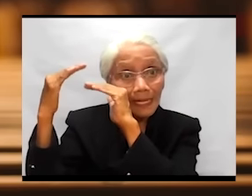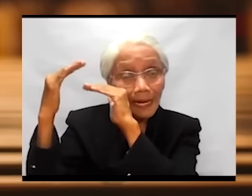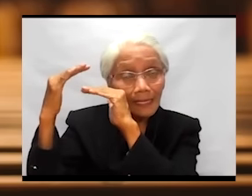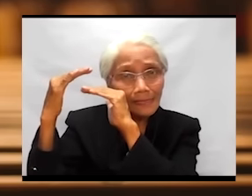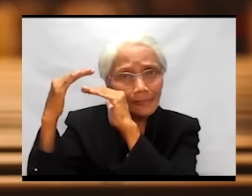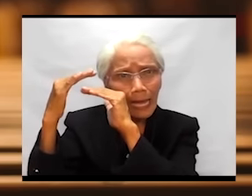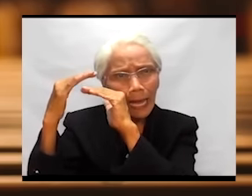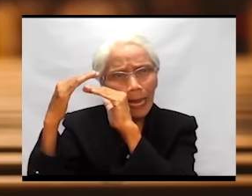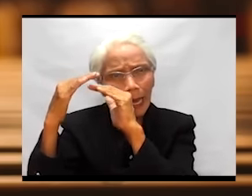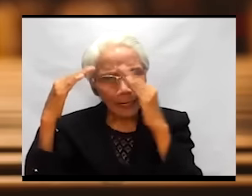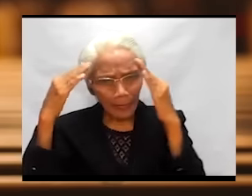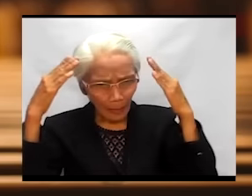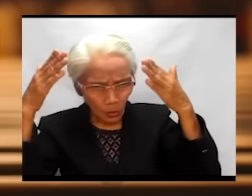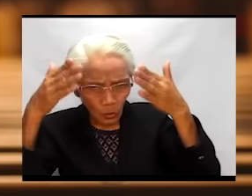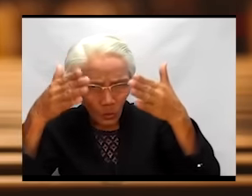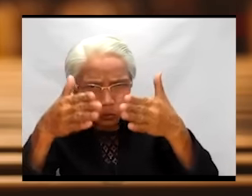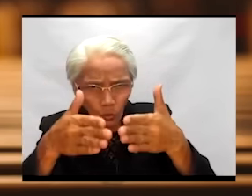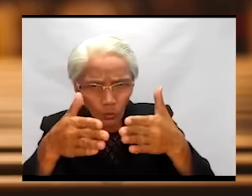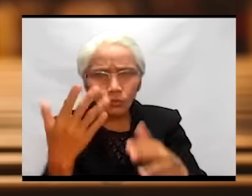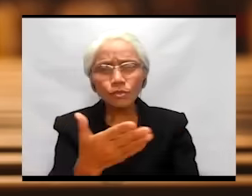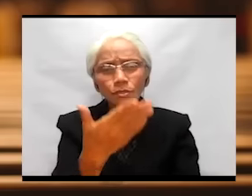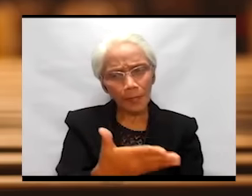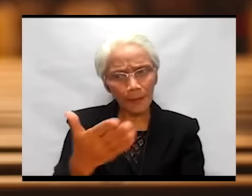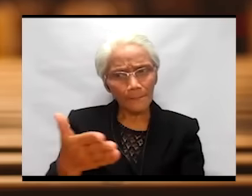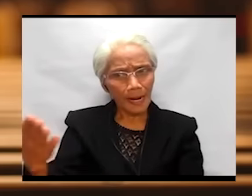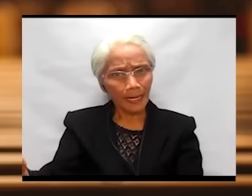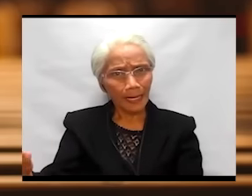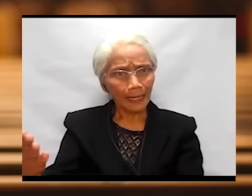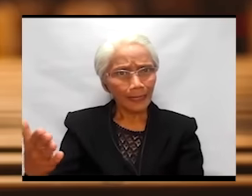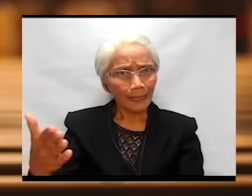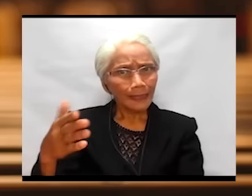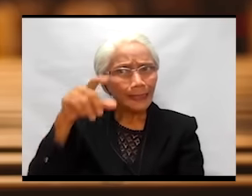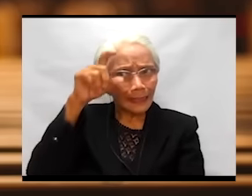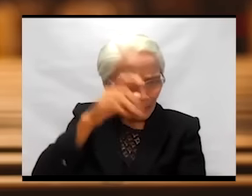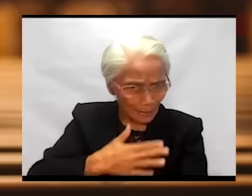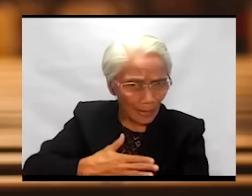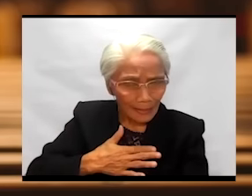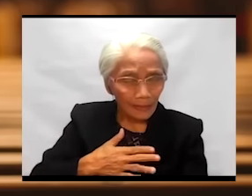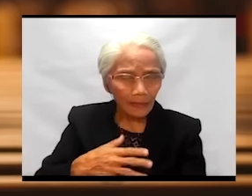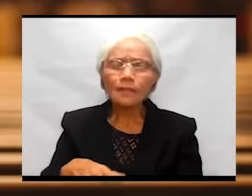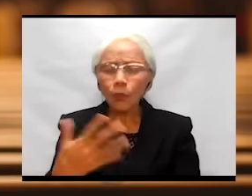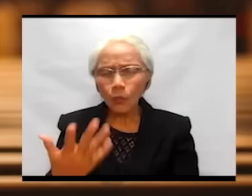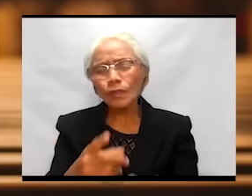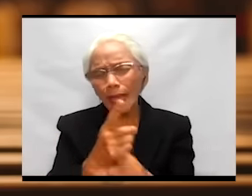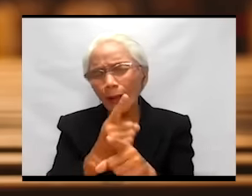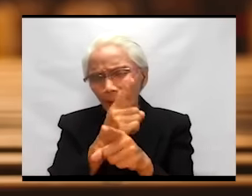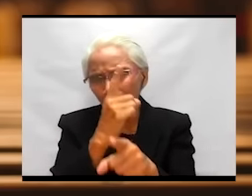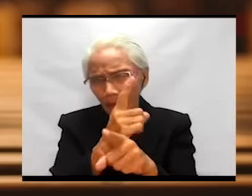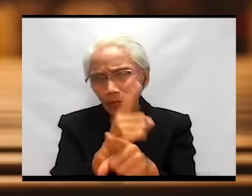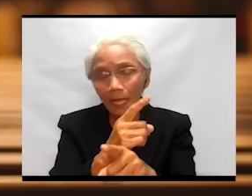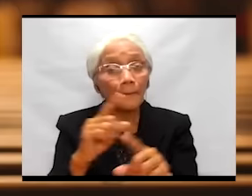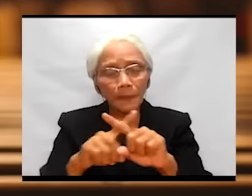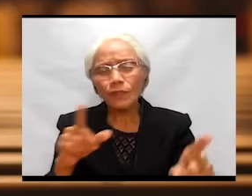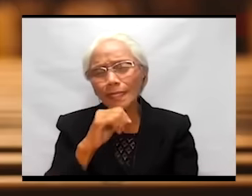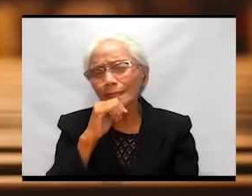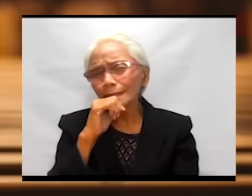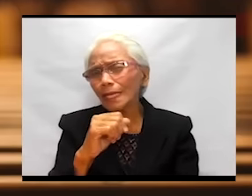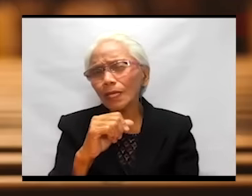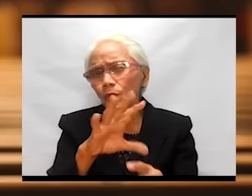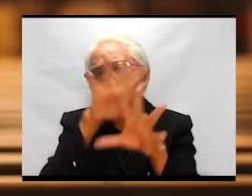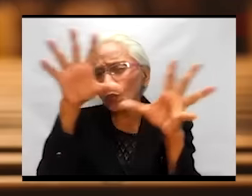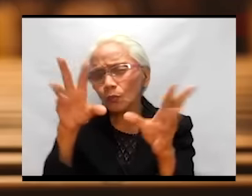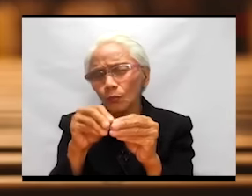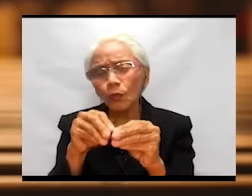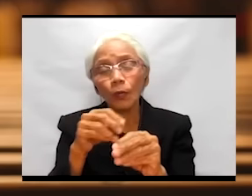nakatutok sa mga bagay na gusto natin. May katotohanan yan, pero hindi yan ang buong katotohanan.